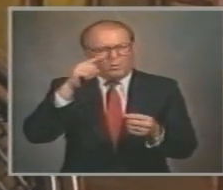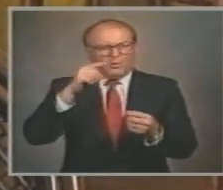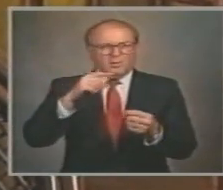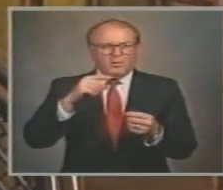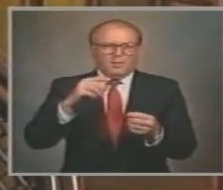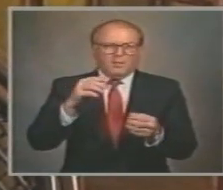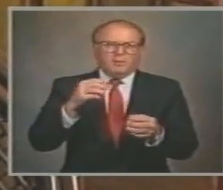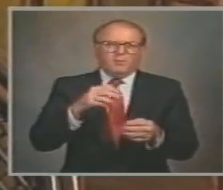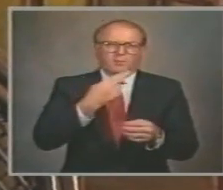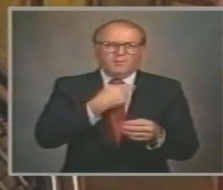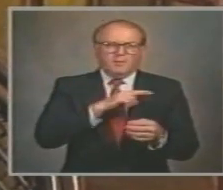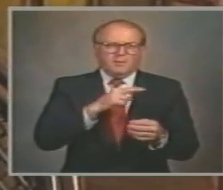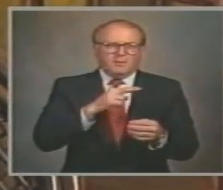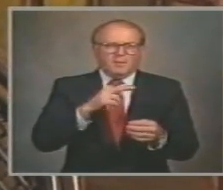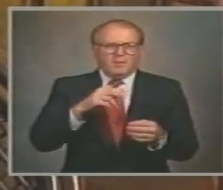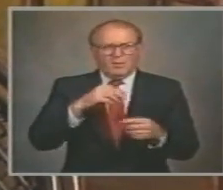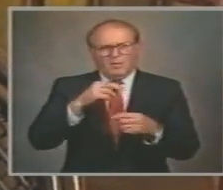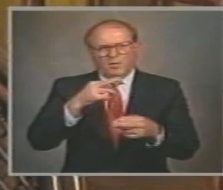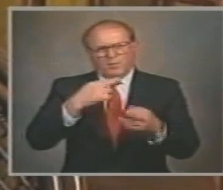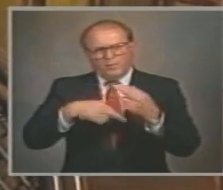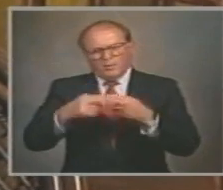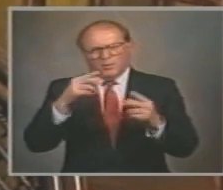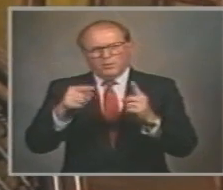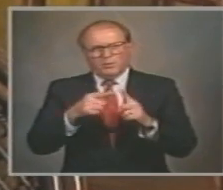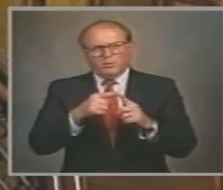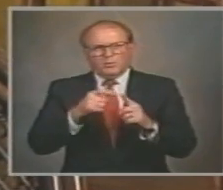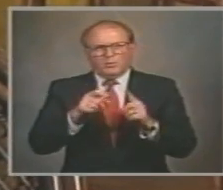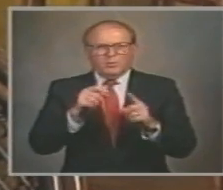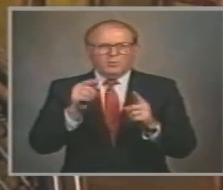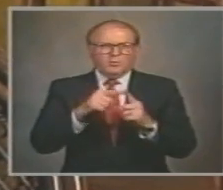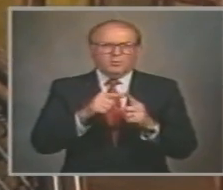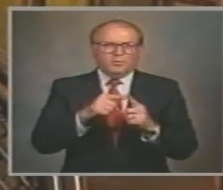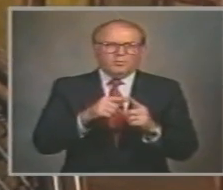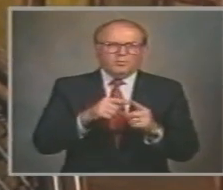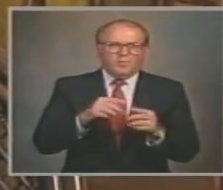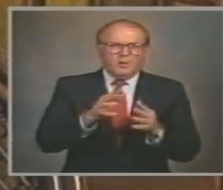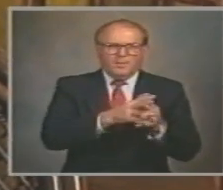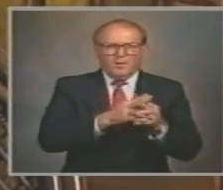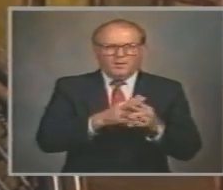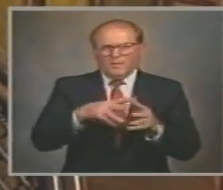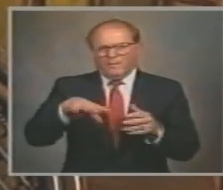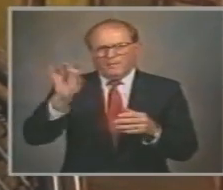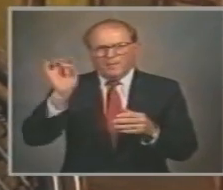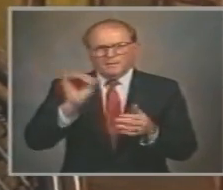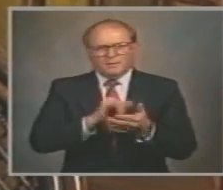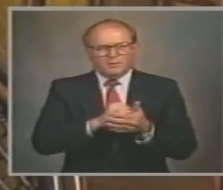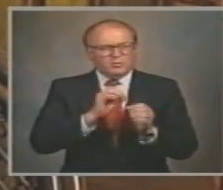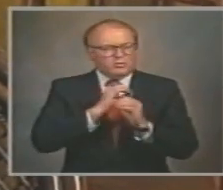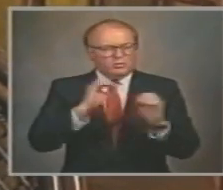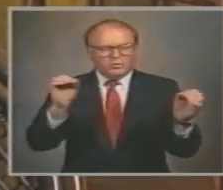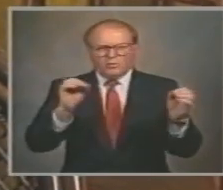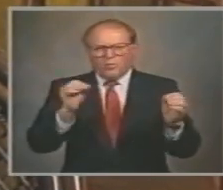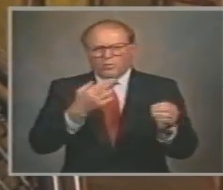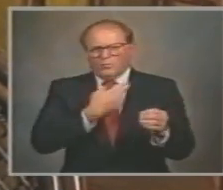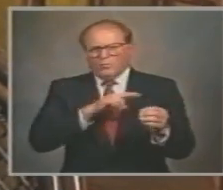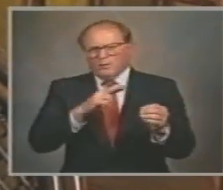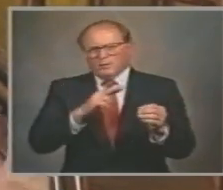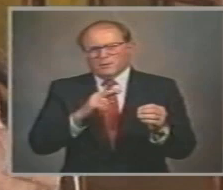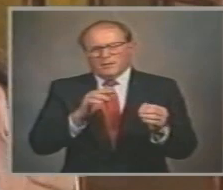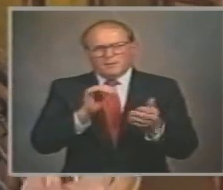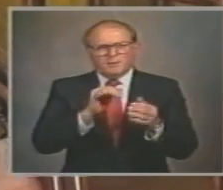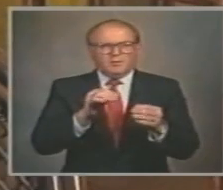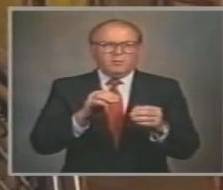He found a nation torn apart And no Christian influence Powerful enough To do anything about it